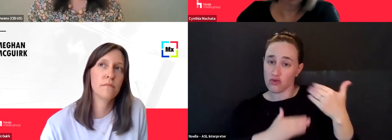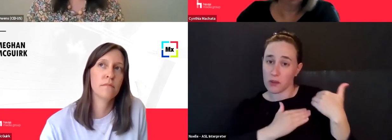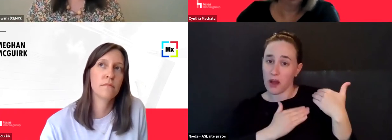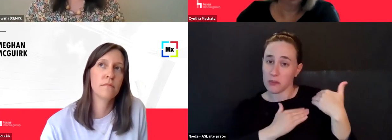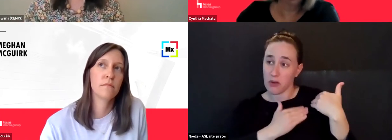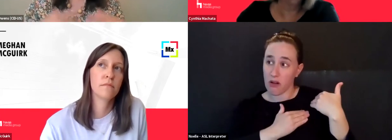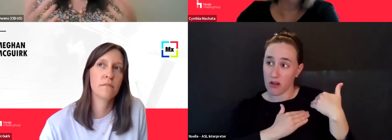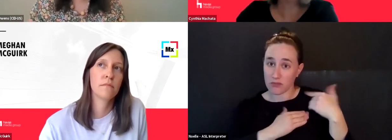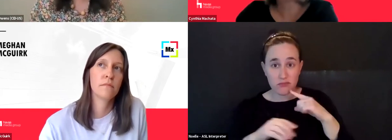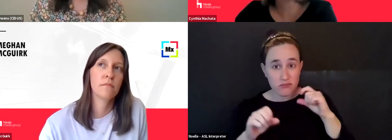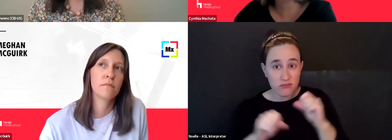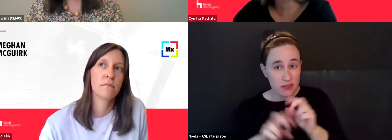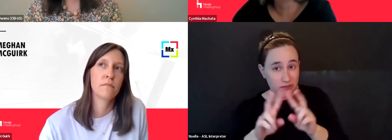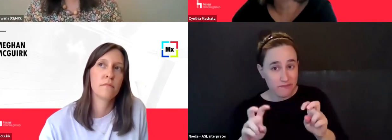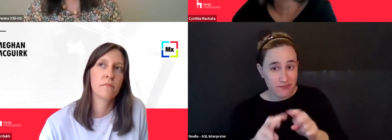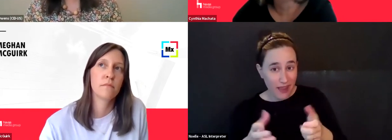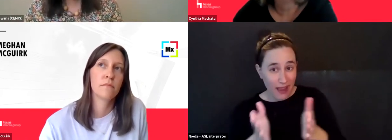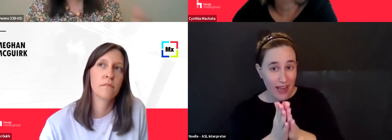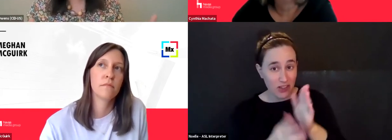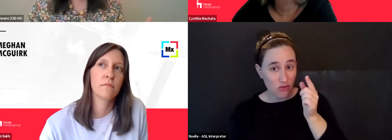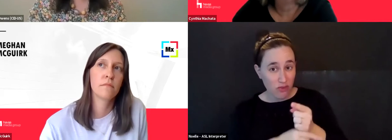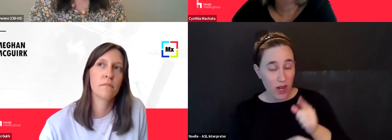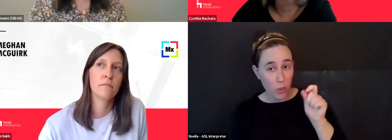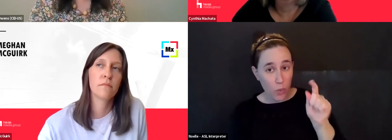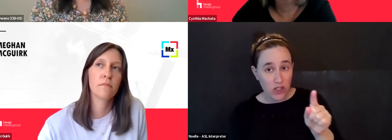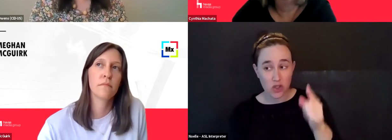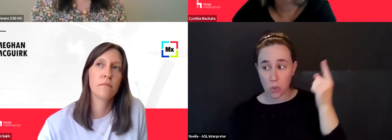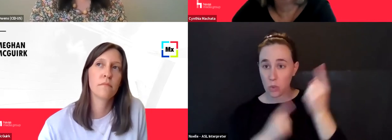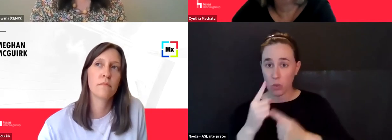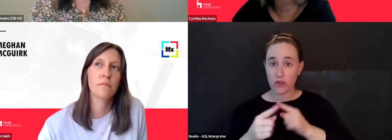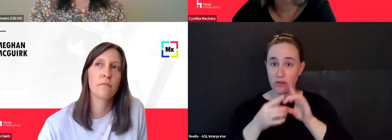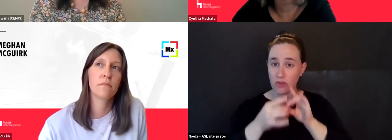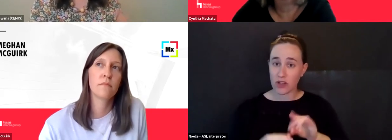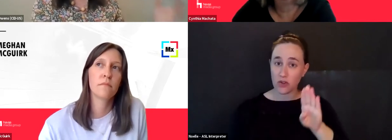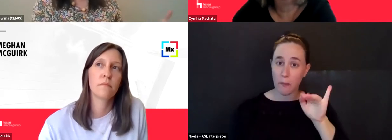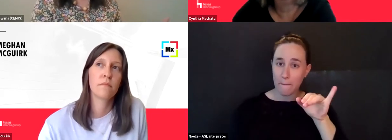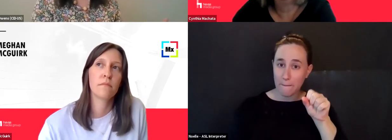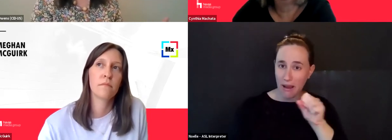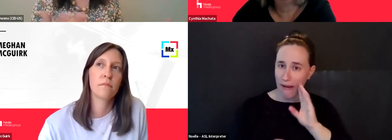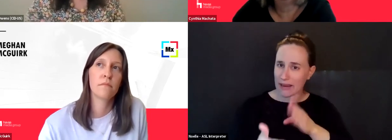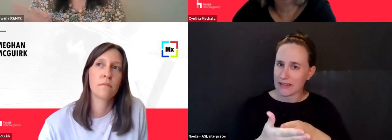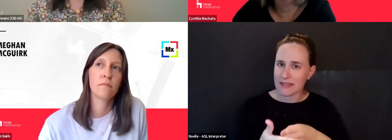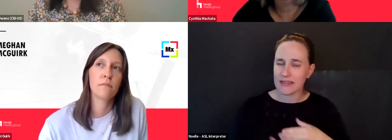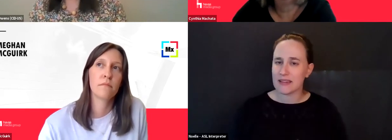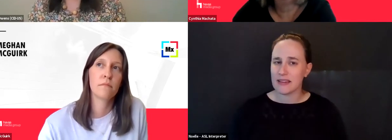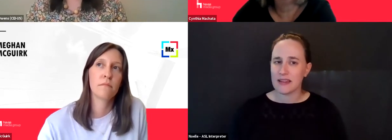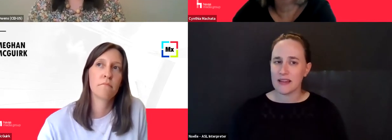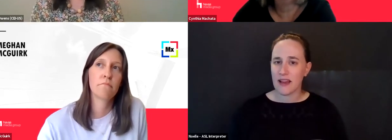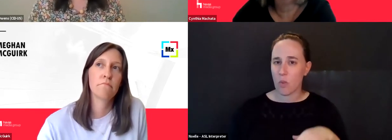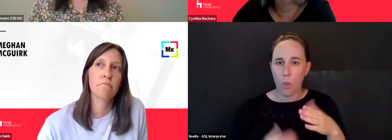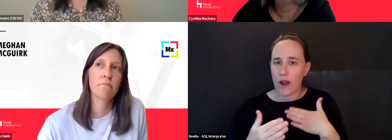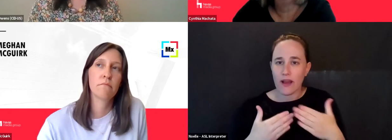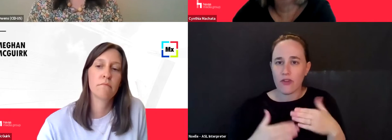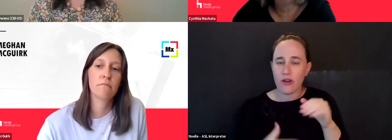asking those questions? Are they worried about bias in the way that algorithms being used by Facebook, Google, whoever,